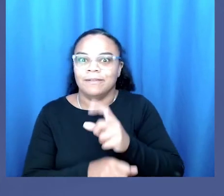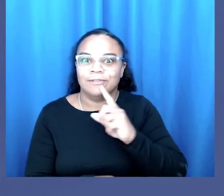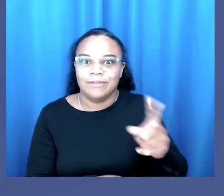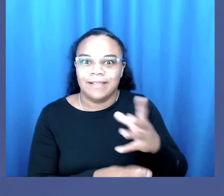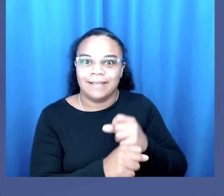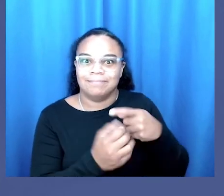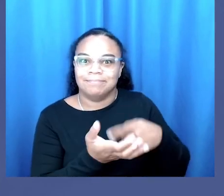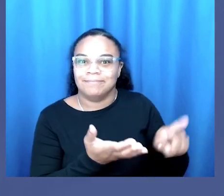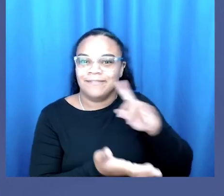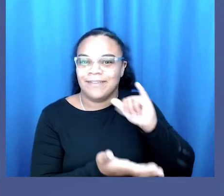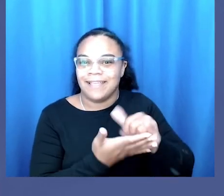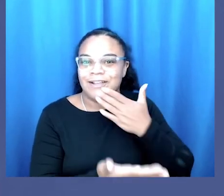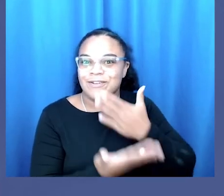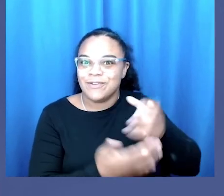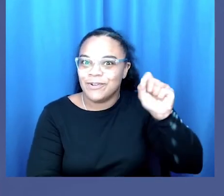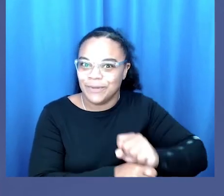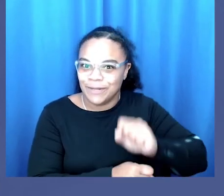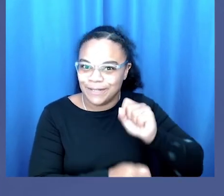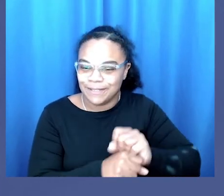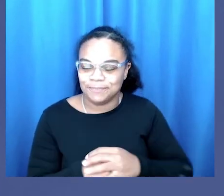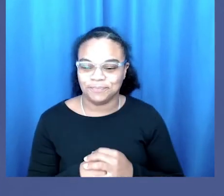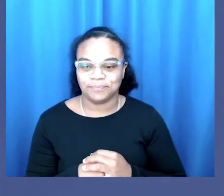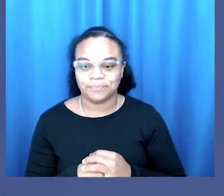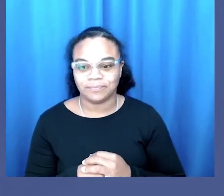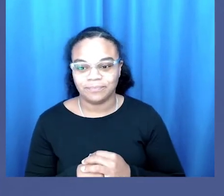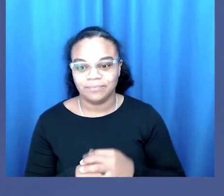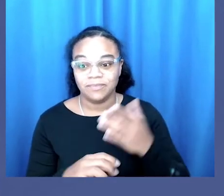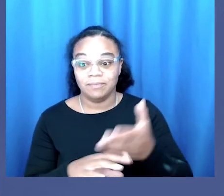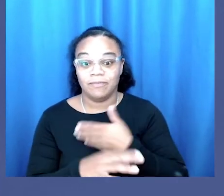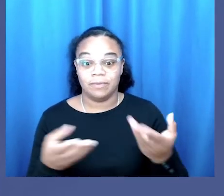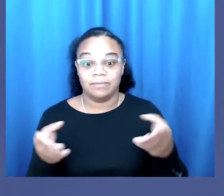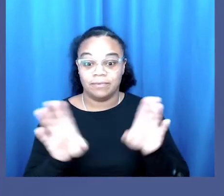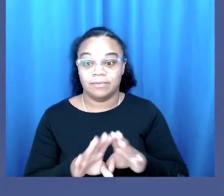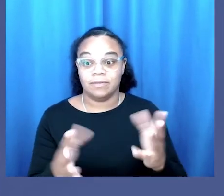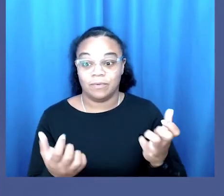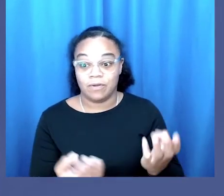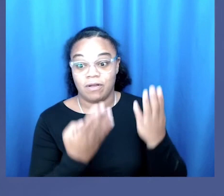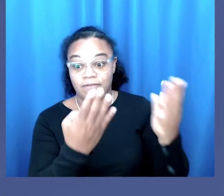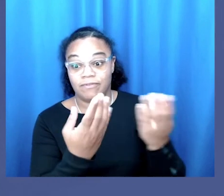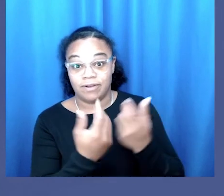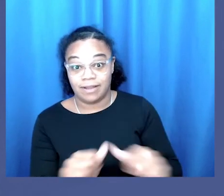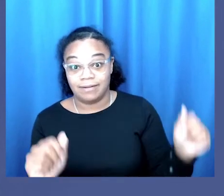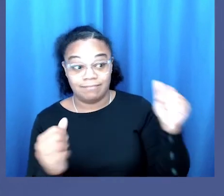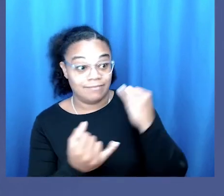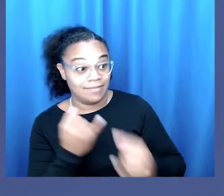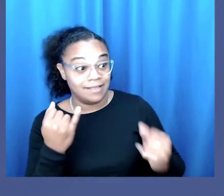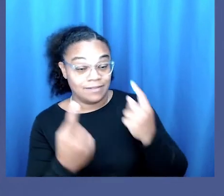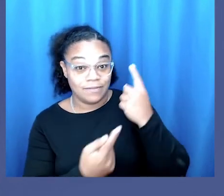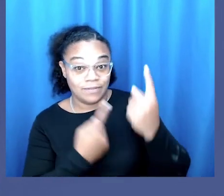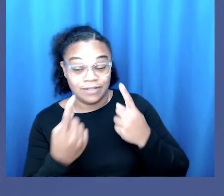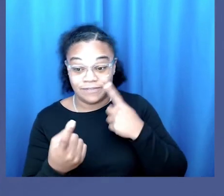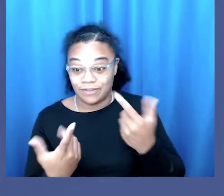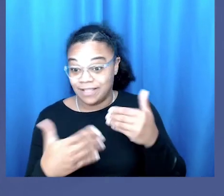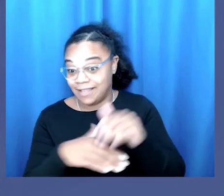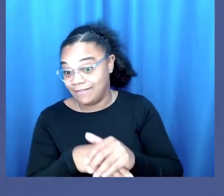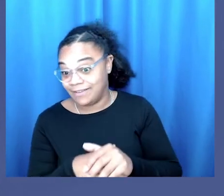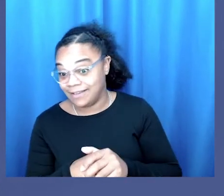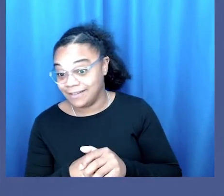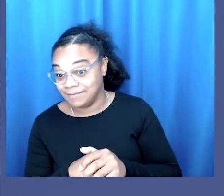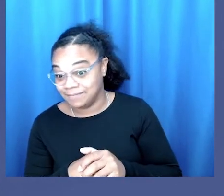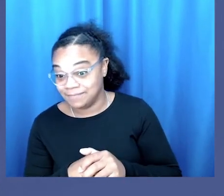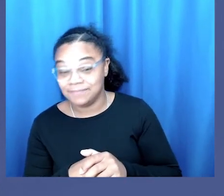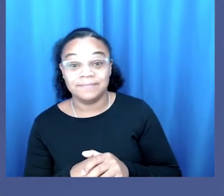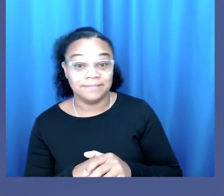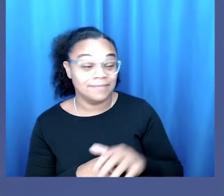we'll make sure that they are rewarded for that good work. So before we wrap it up I just wanted to offer if anybody has any final thoughts for the